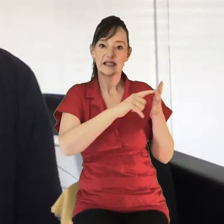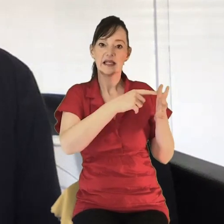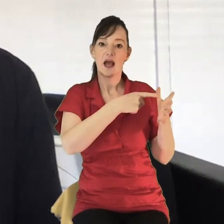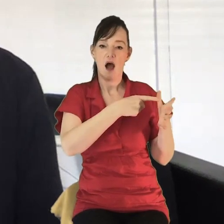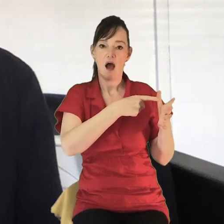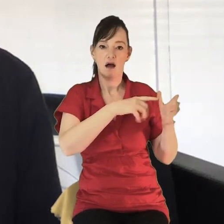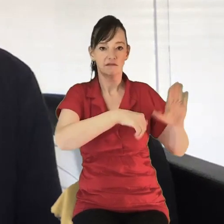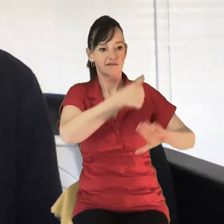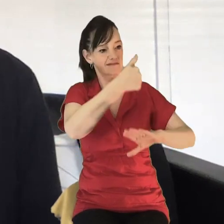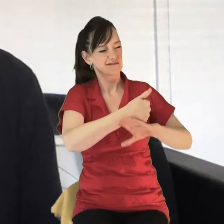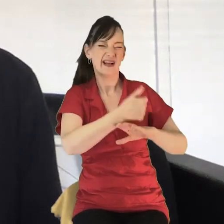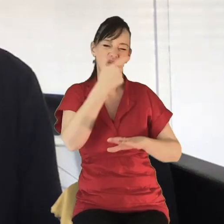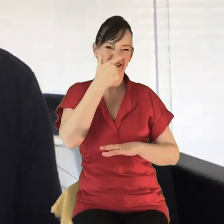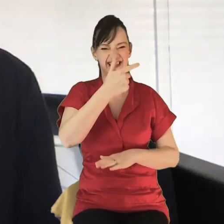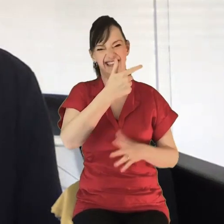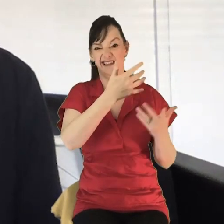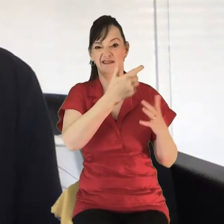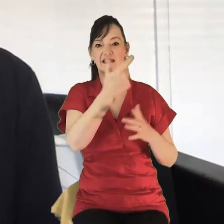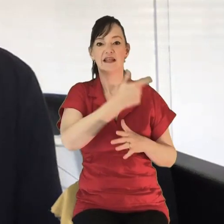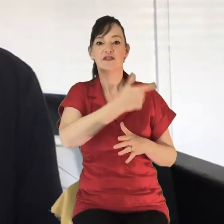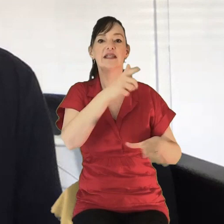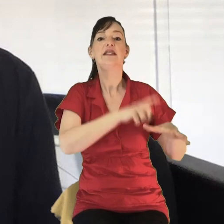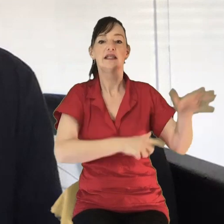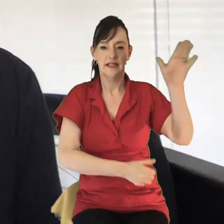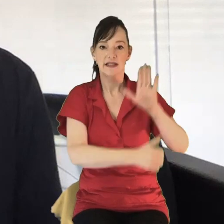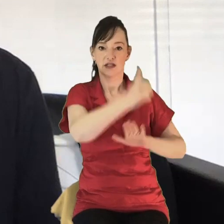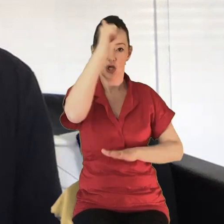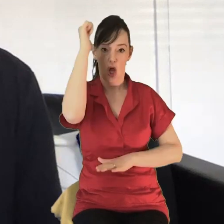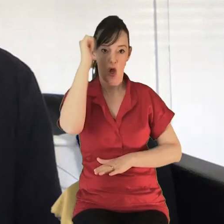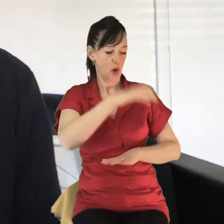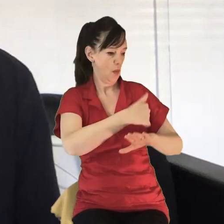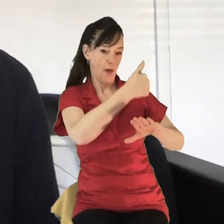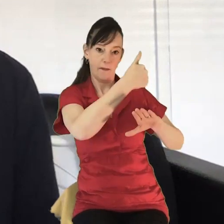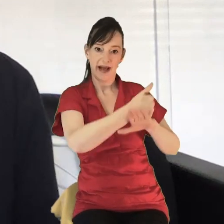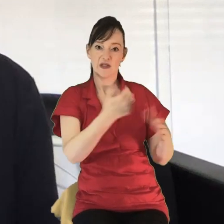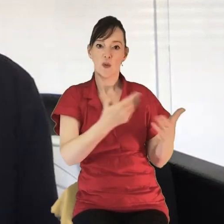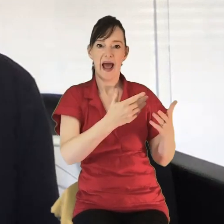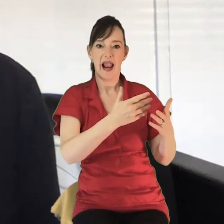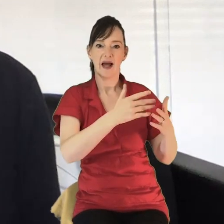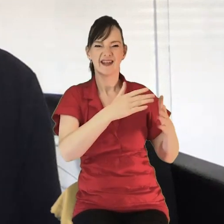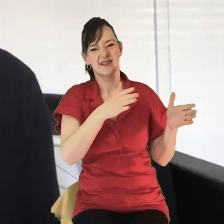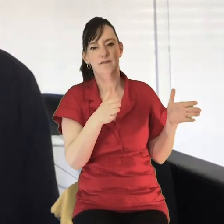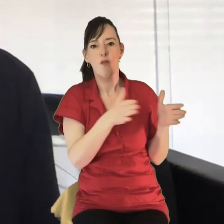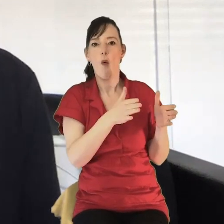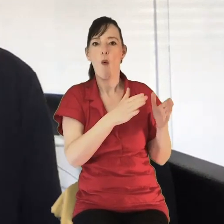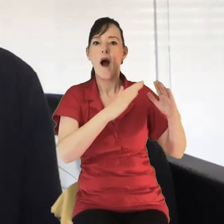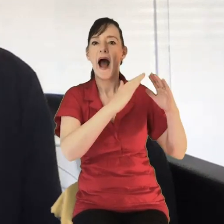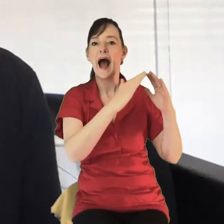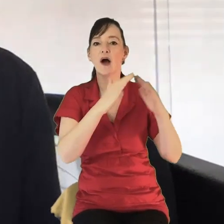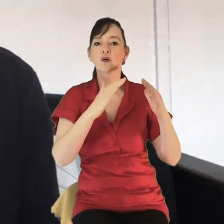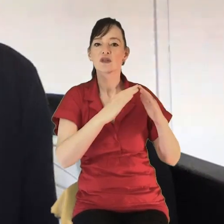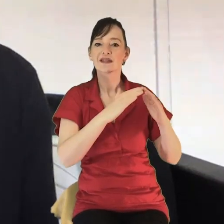16, 17 years ago, and we're based on a small housing estate just in central